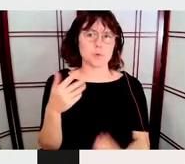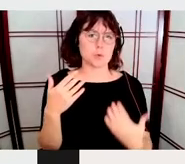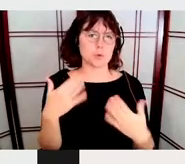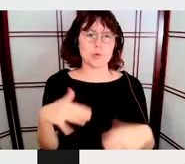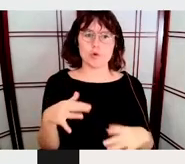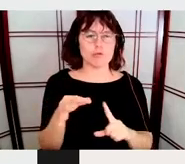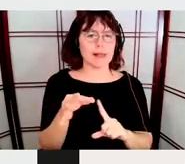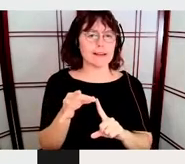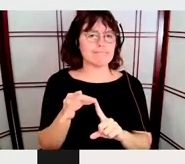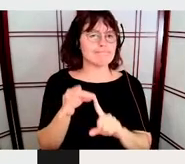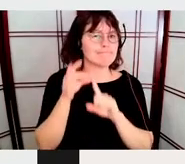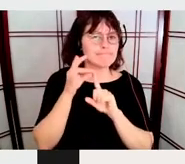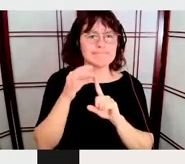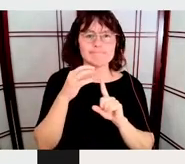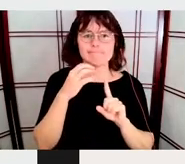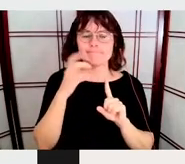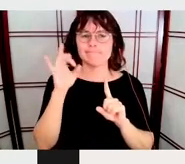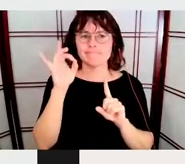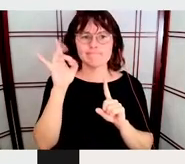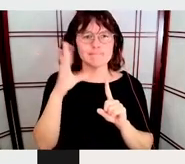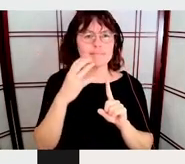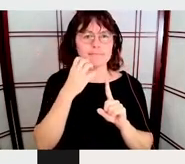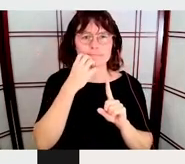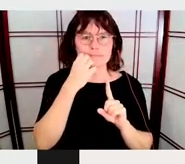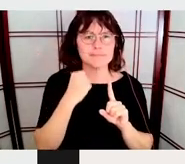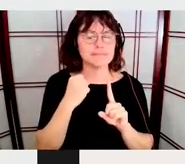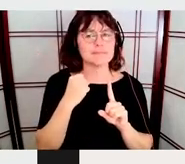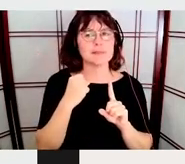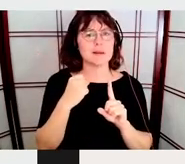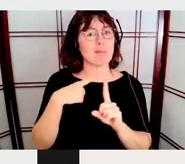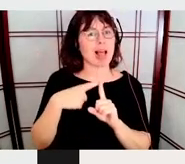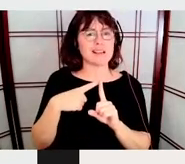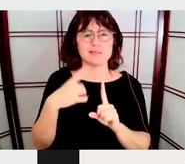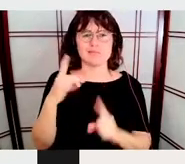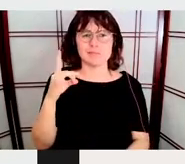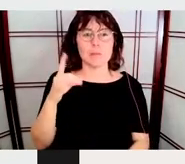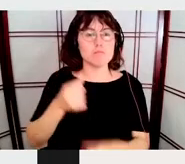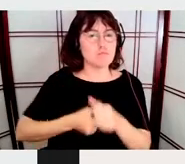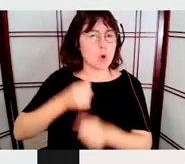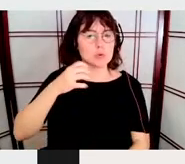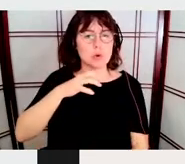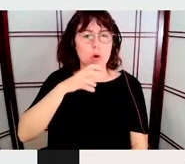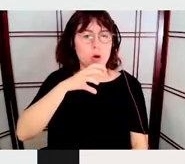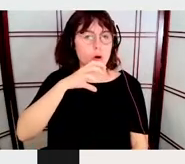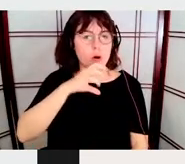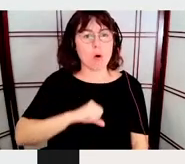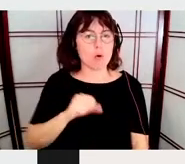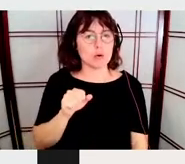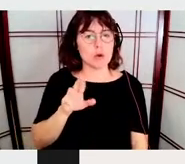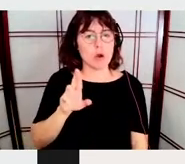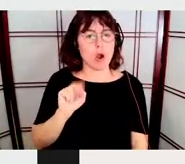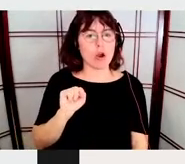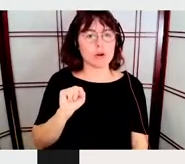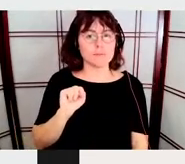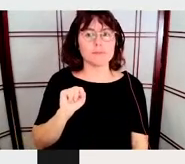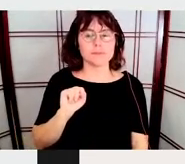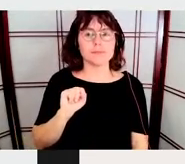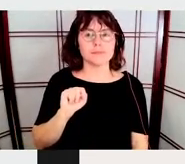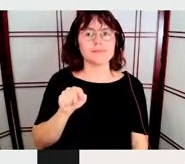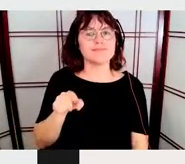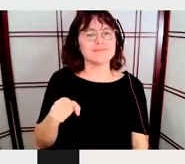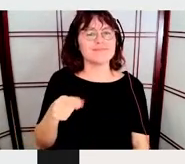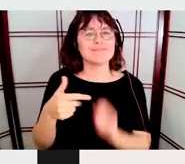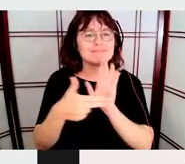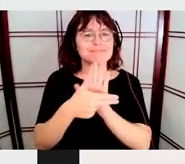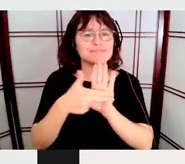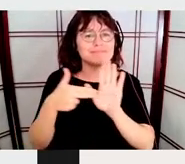at the archive and is also the oldest one. And as it says there, it's an album, but it's a very, very